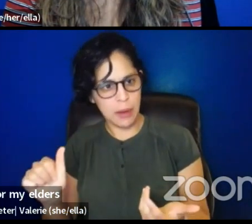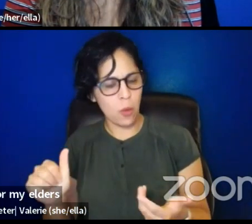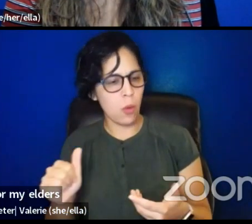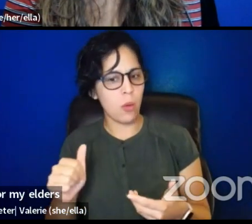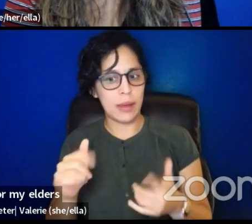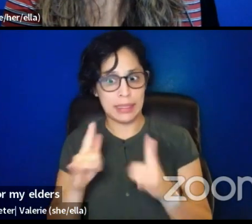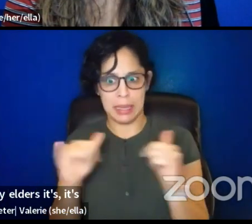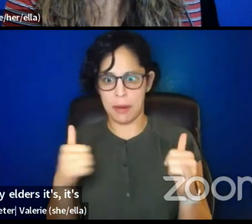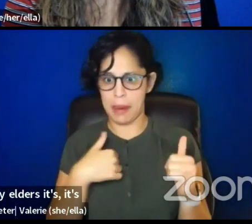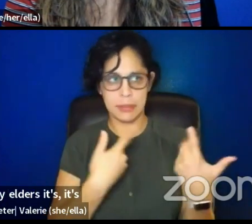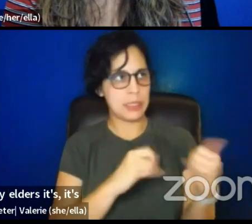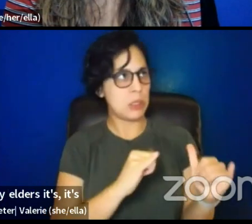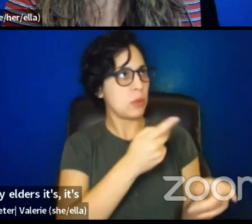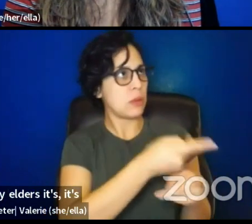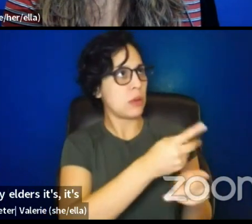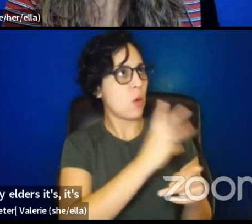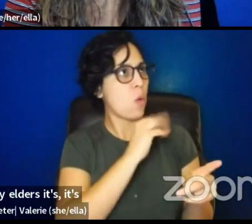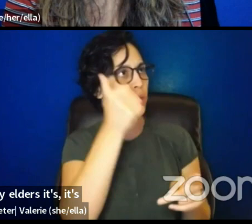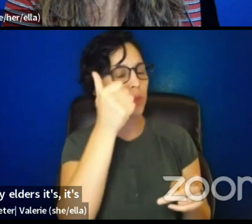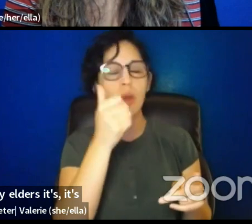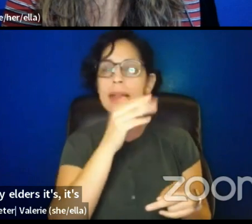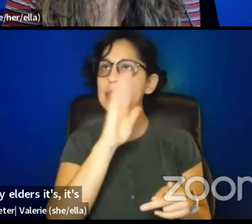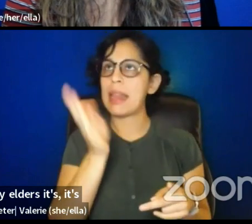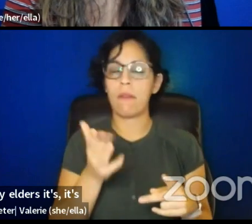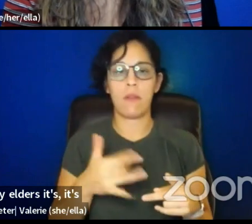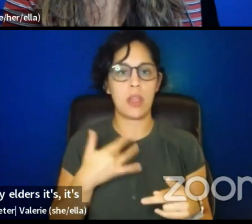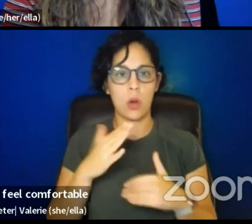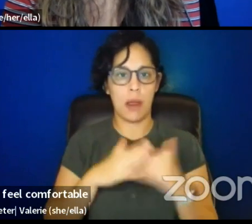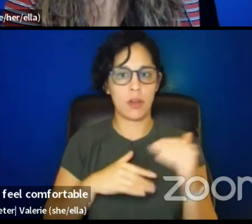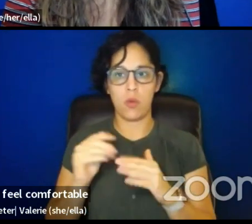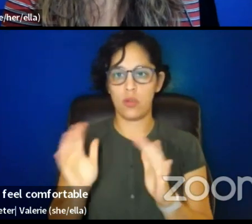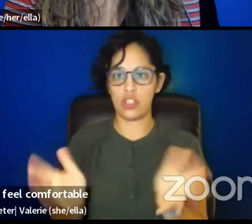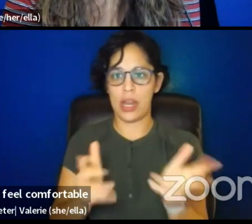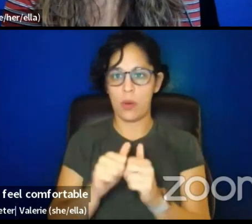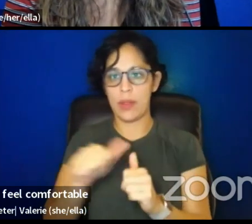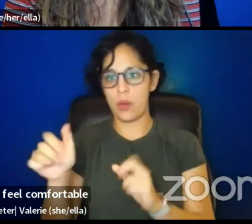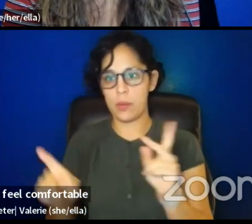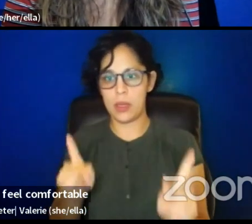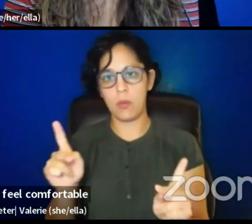that I have, I never feel comfortable talking about. And I, I share those feelings.